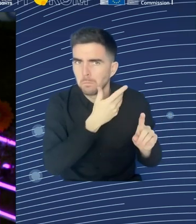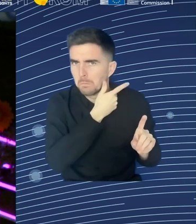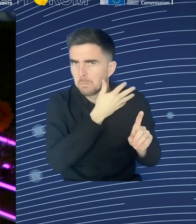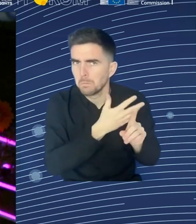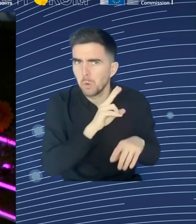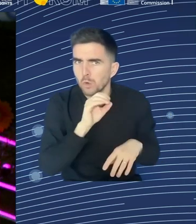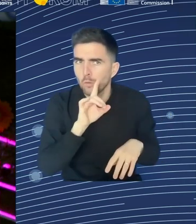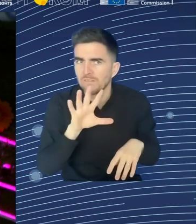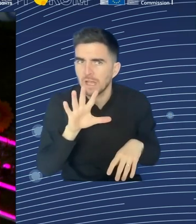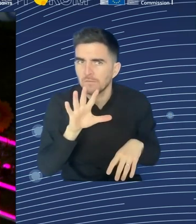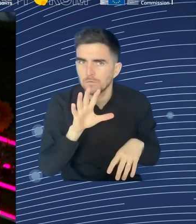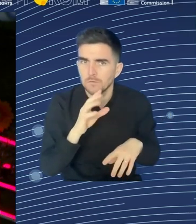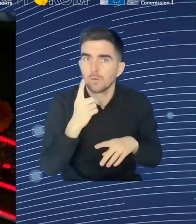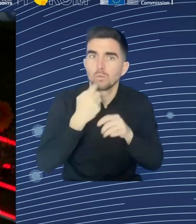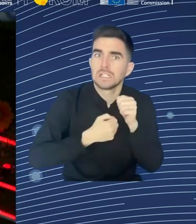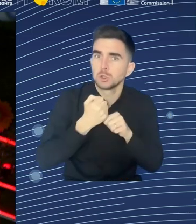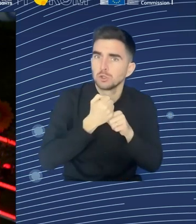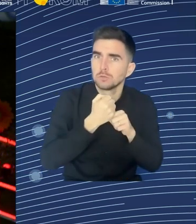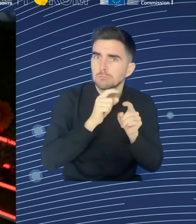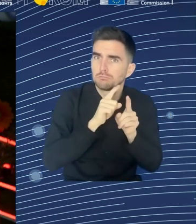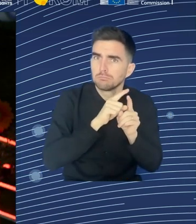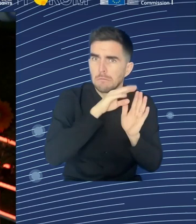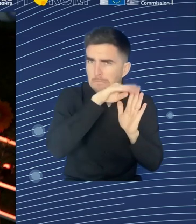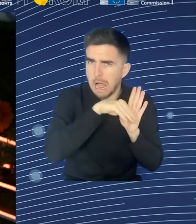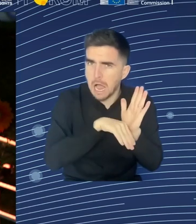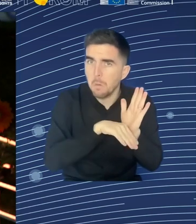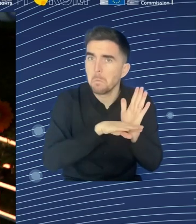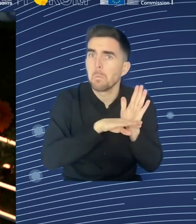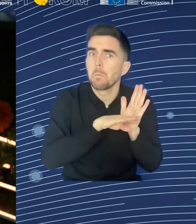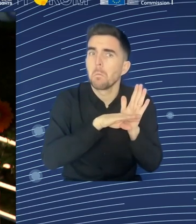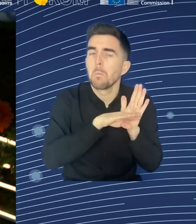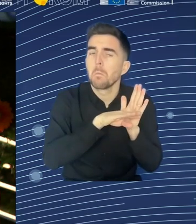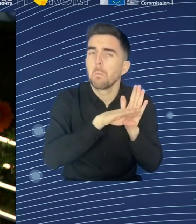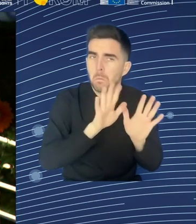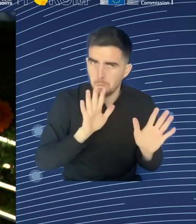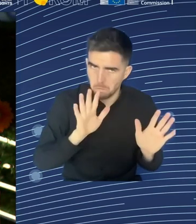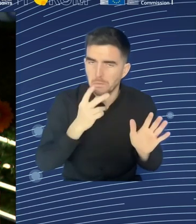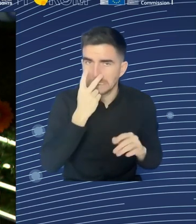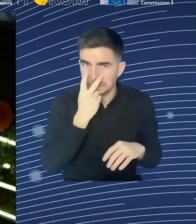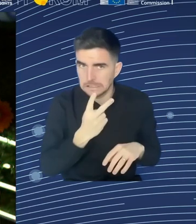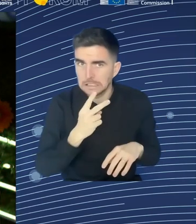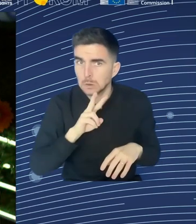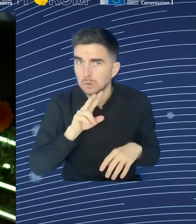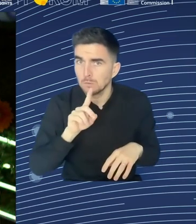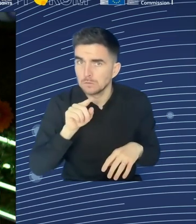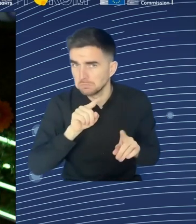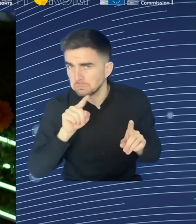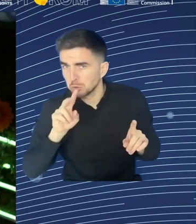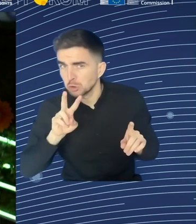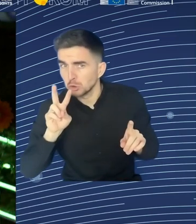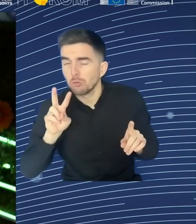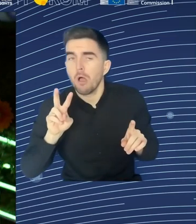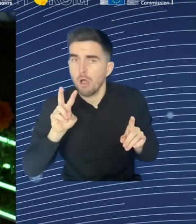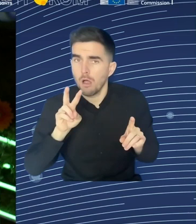from 6.3% to 6.7%. In a way, so here you see, still on the right-hand side, the